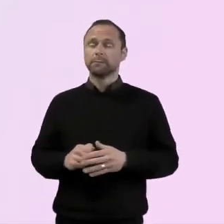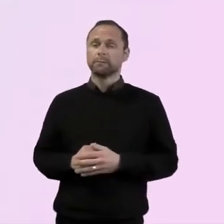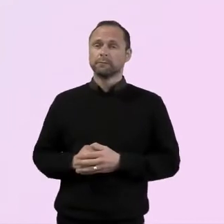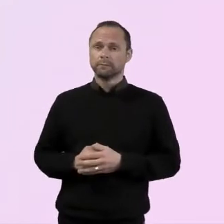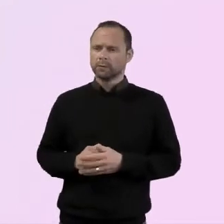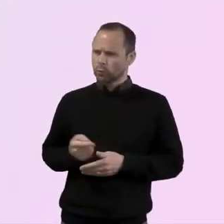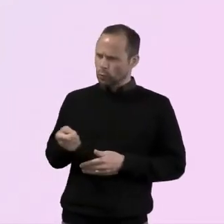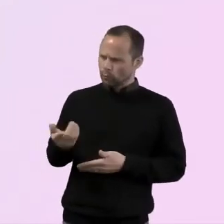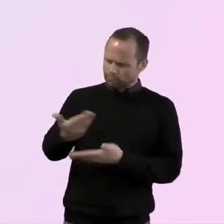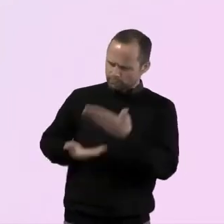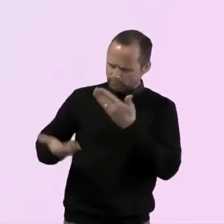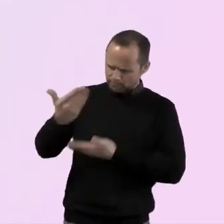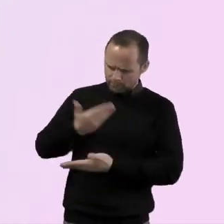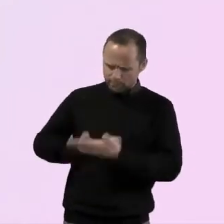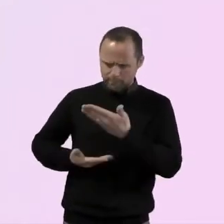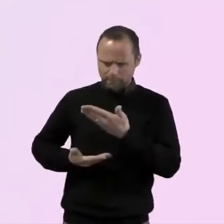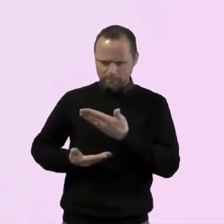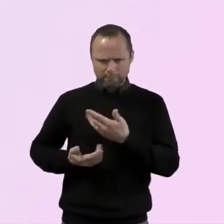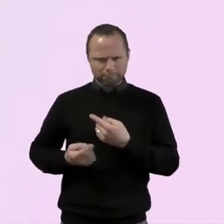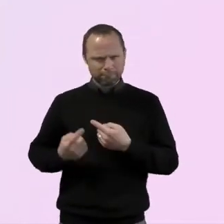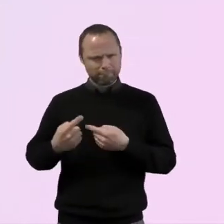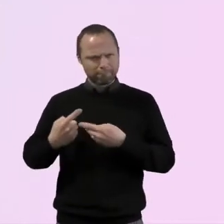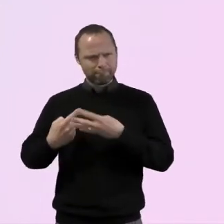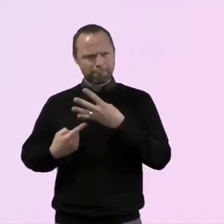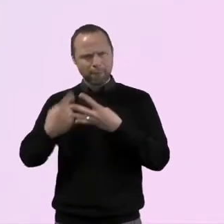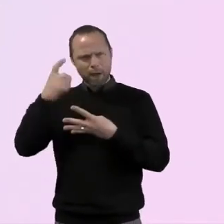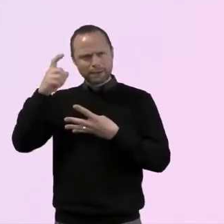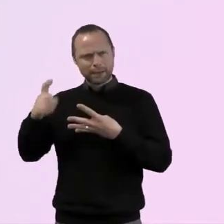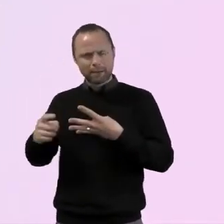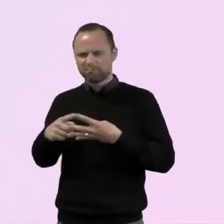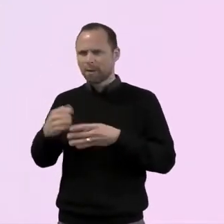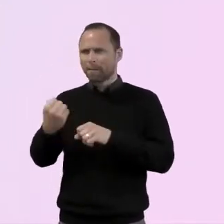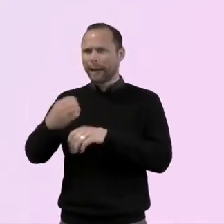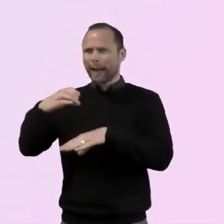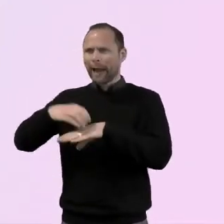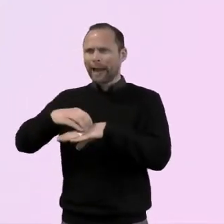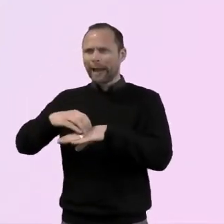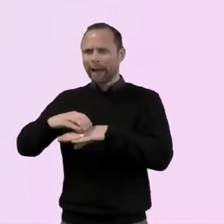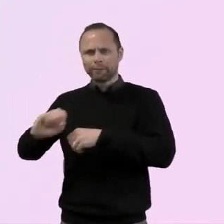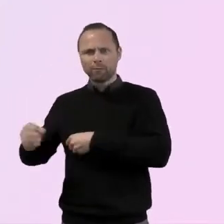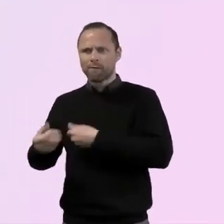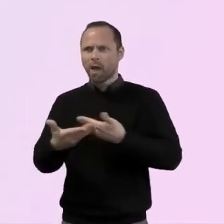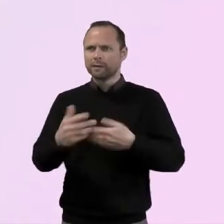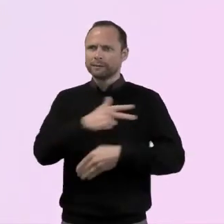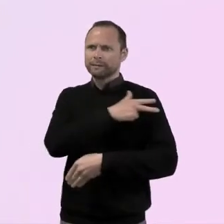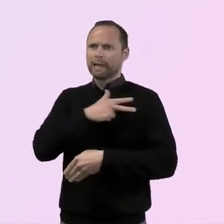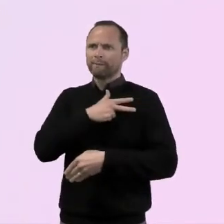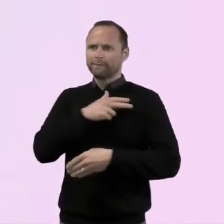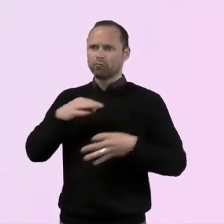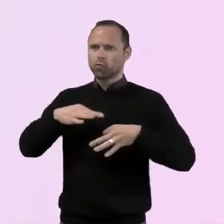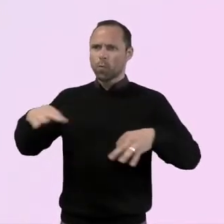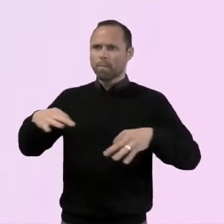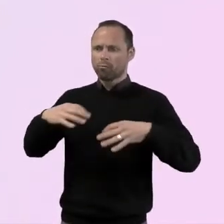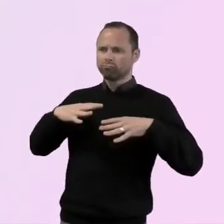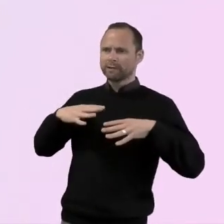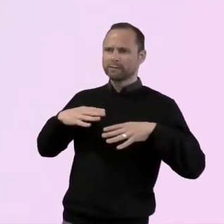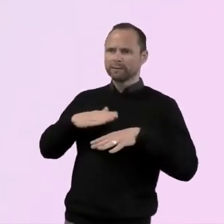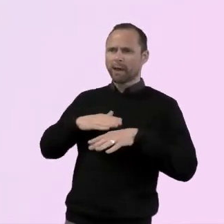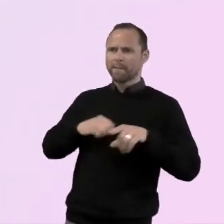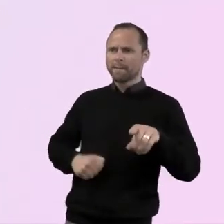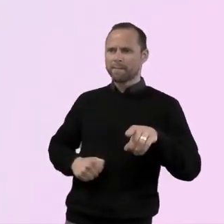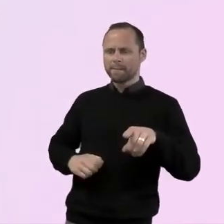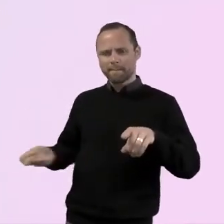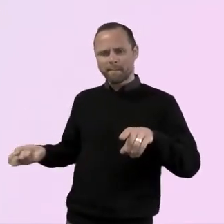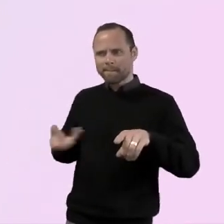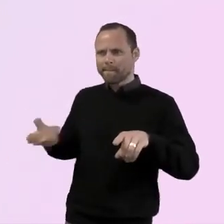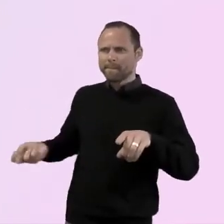the whole making cakes for the class, the staff room, you know, because I know that we do work in churches in